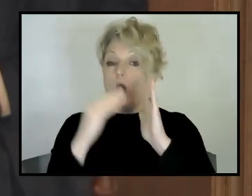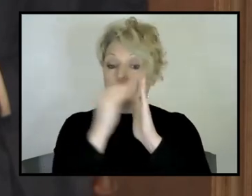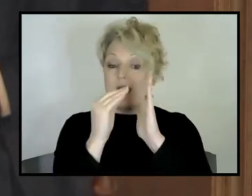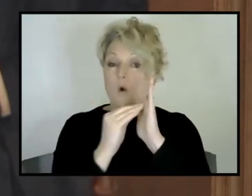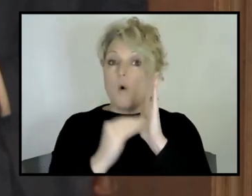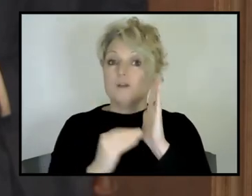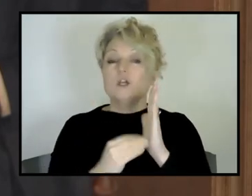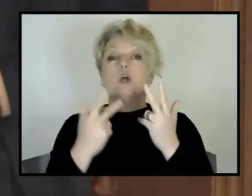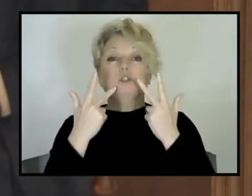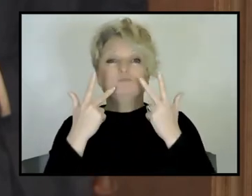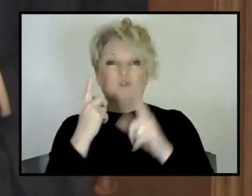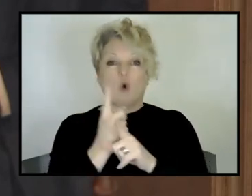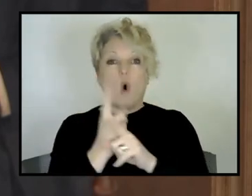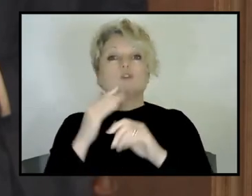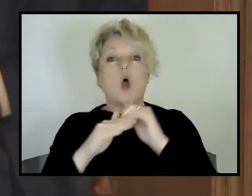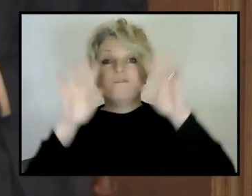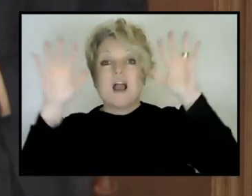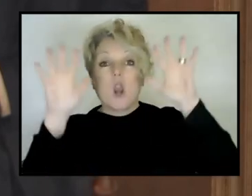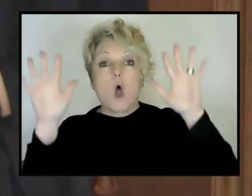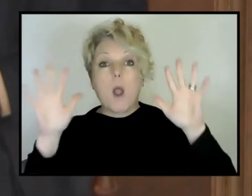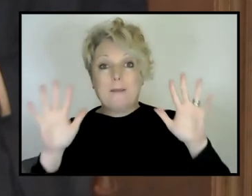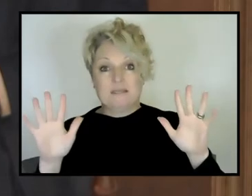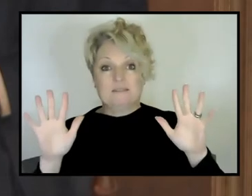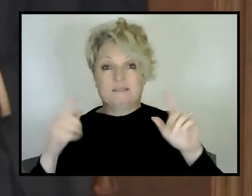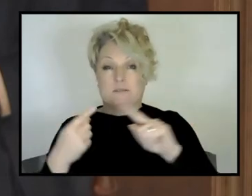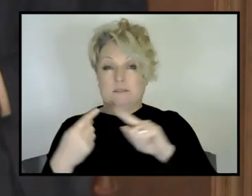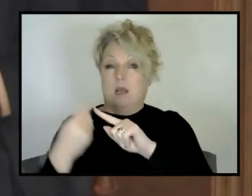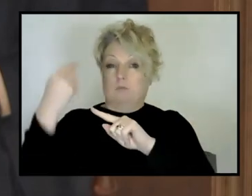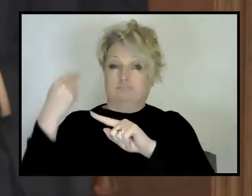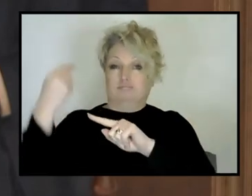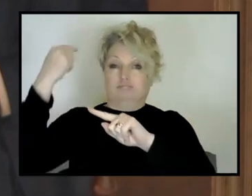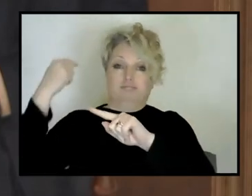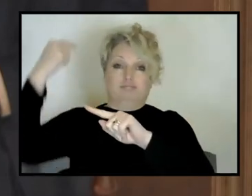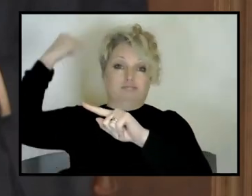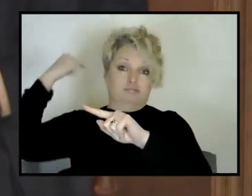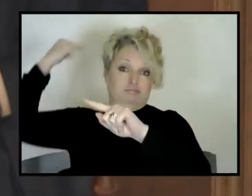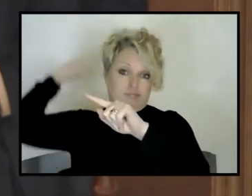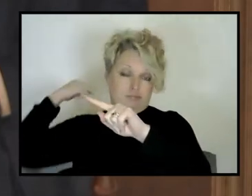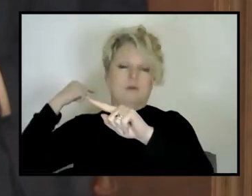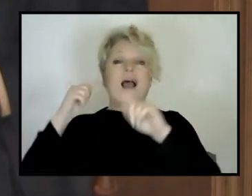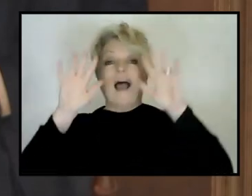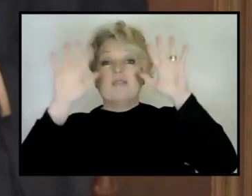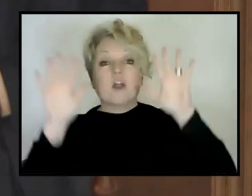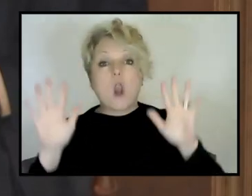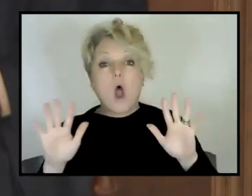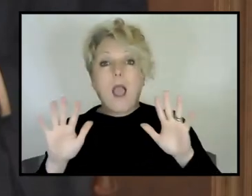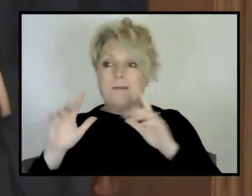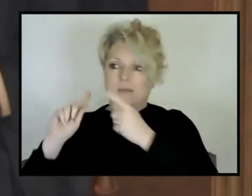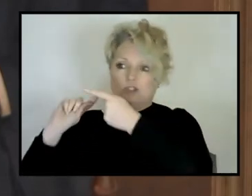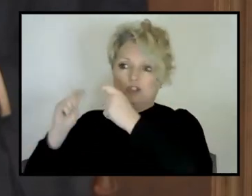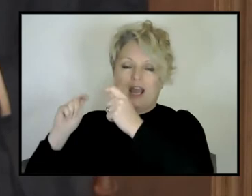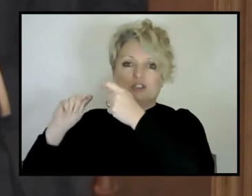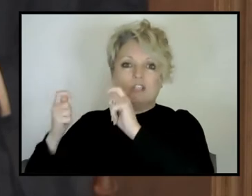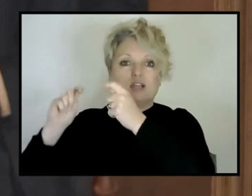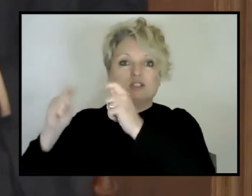in, in, in the ancient earth. And that tells us how the earth's climate has changed through time. And once we understand that, and there's lots of